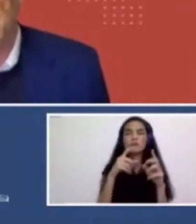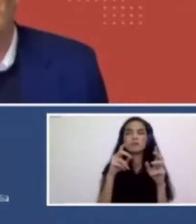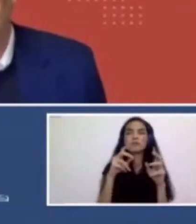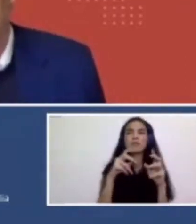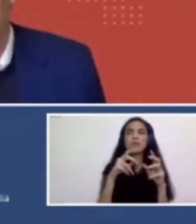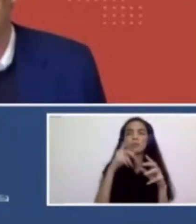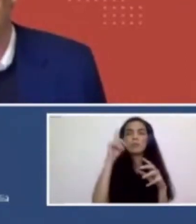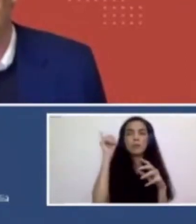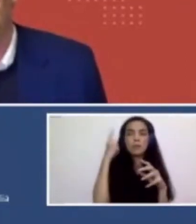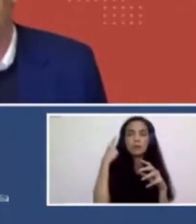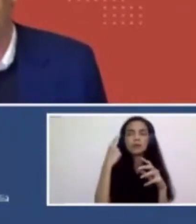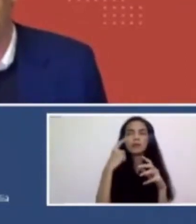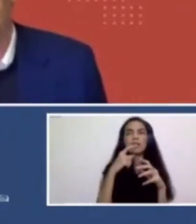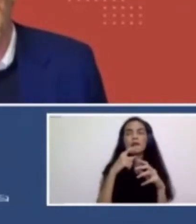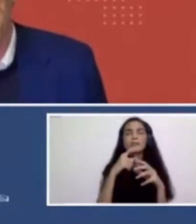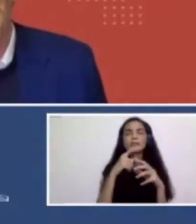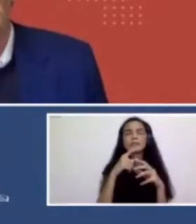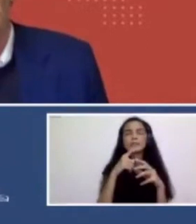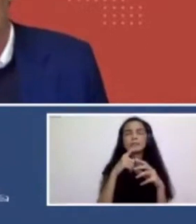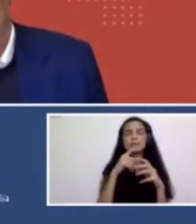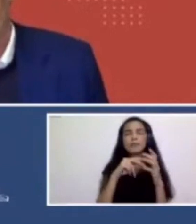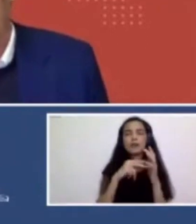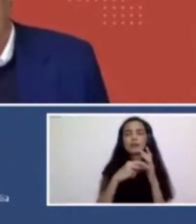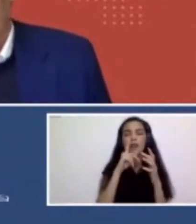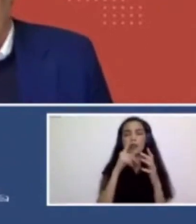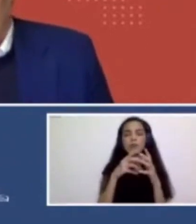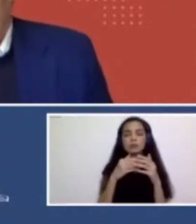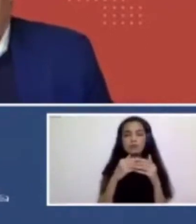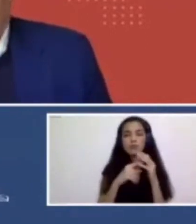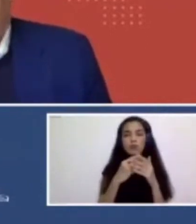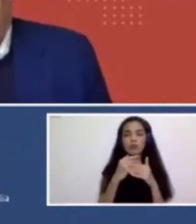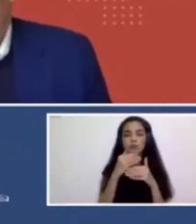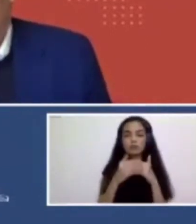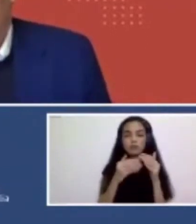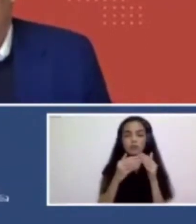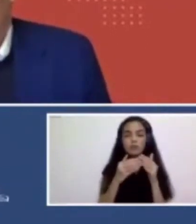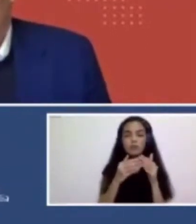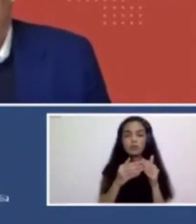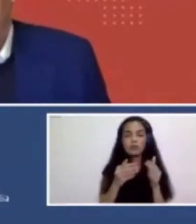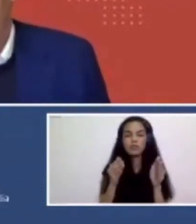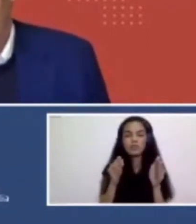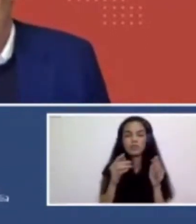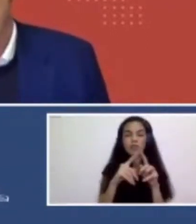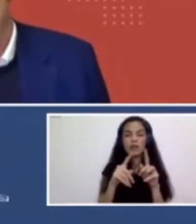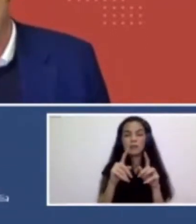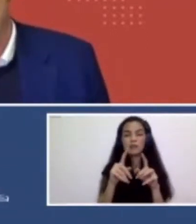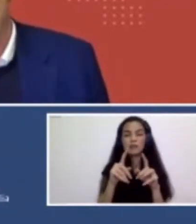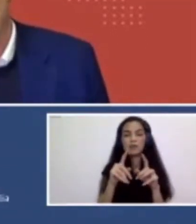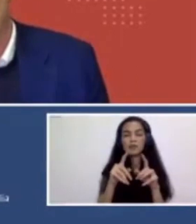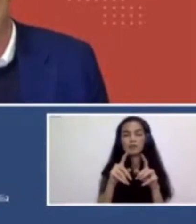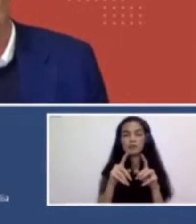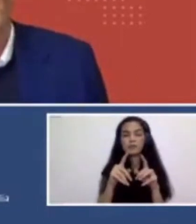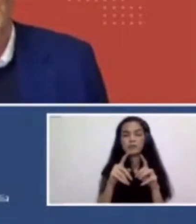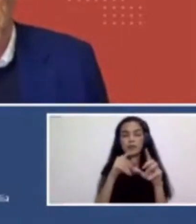be mind numbingly kind of, um, bureaucratic. Um, and that's the other reason why we have the